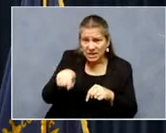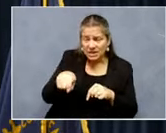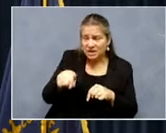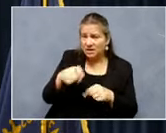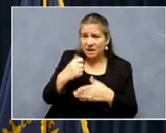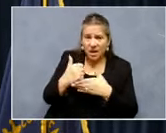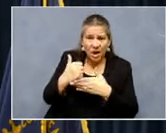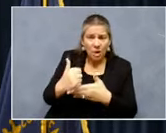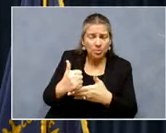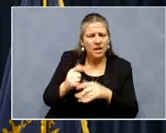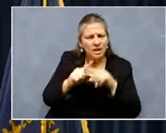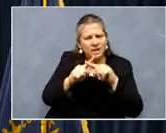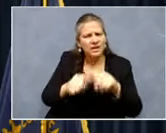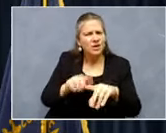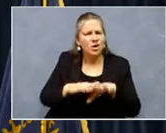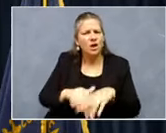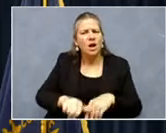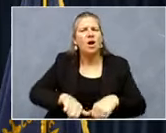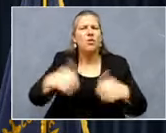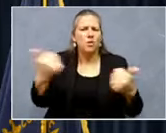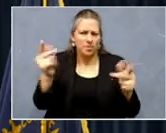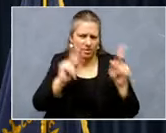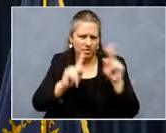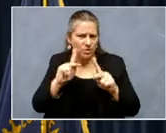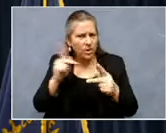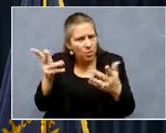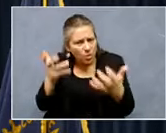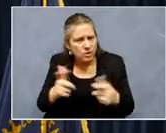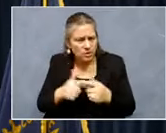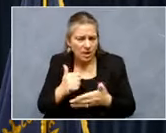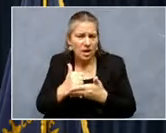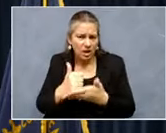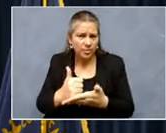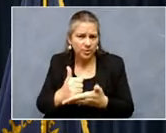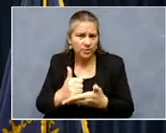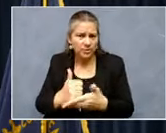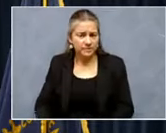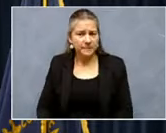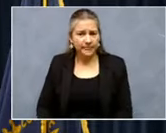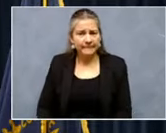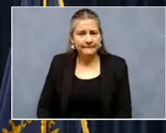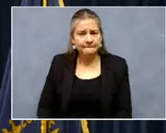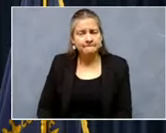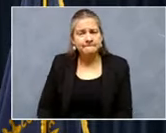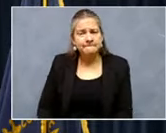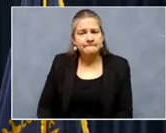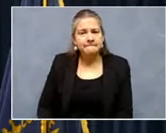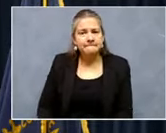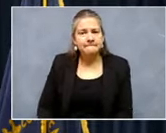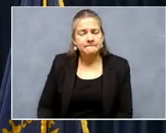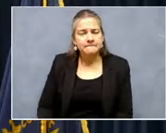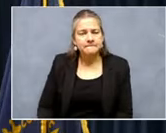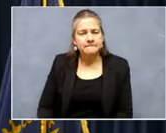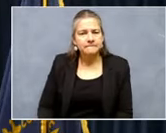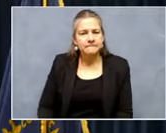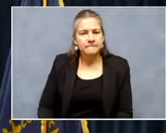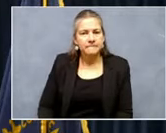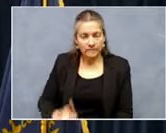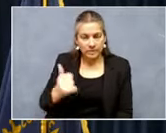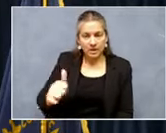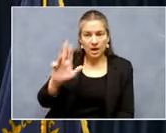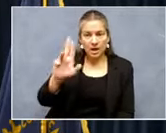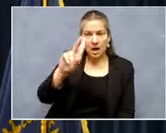and we'll on other people that want to help. All right. It's another, uh, update on things getting better. Um,